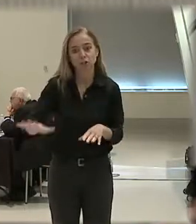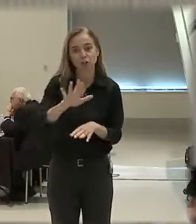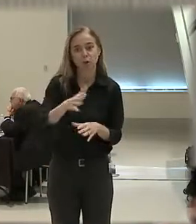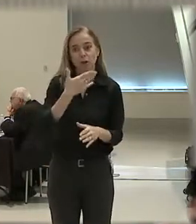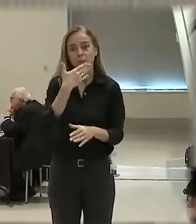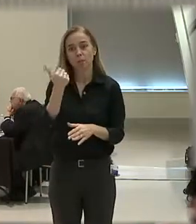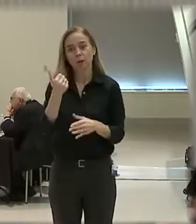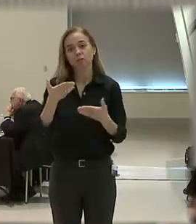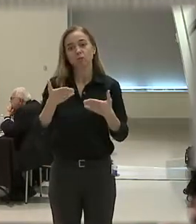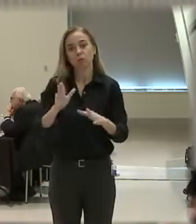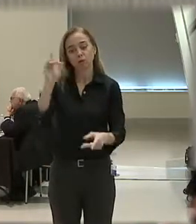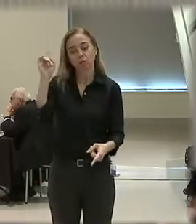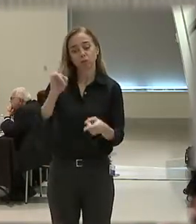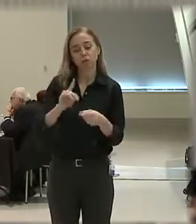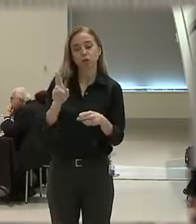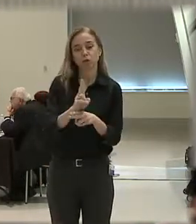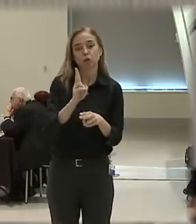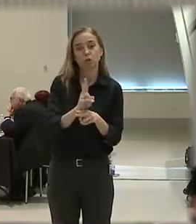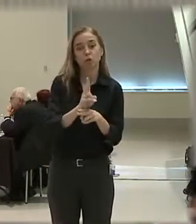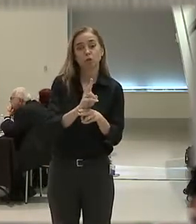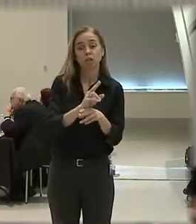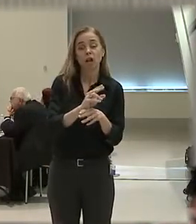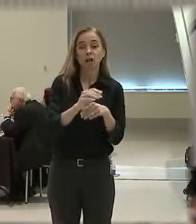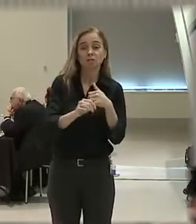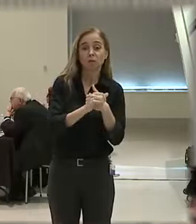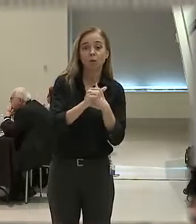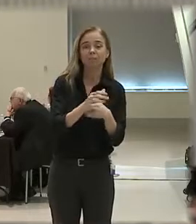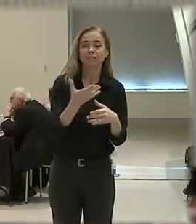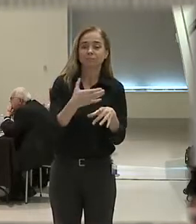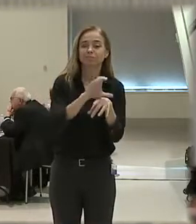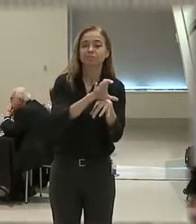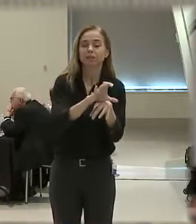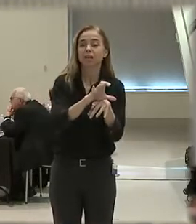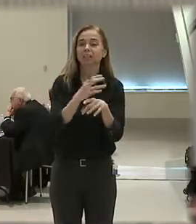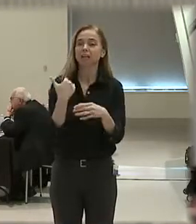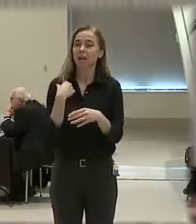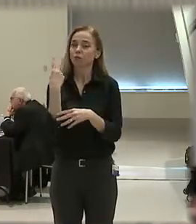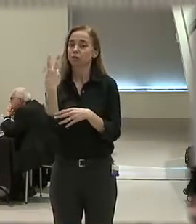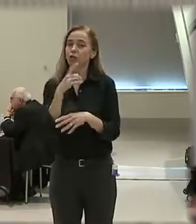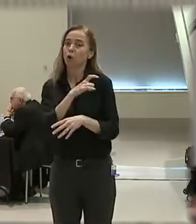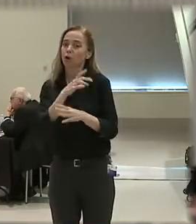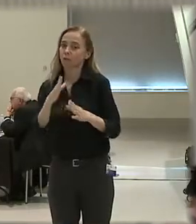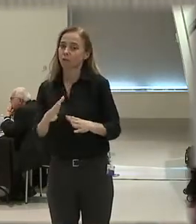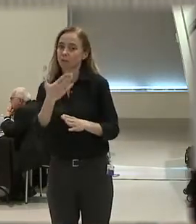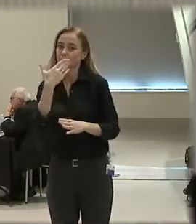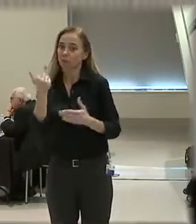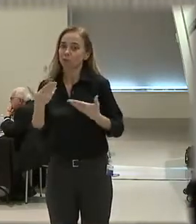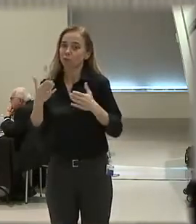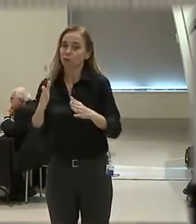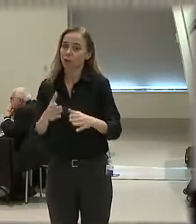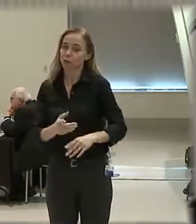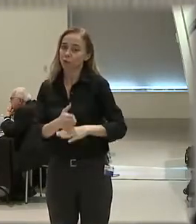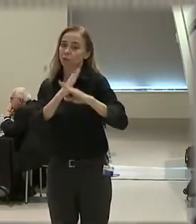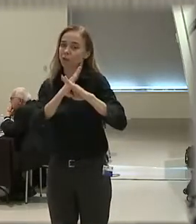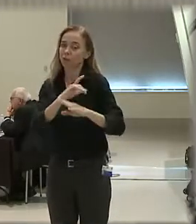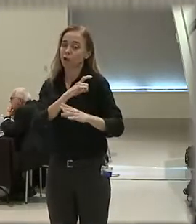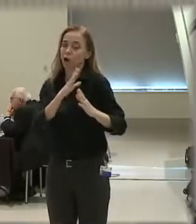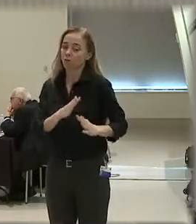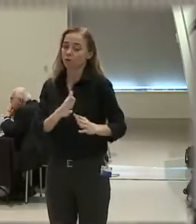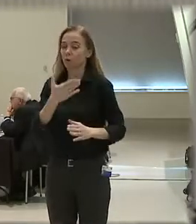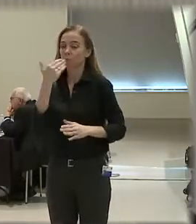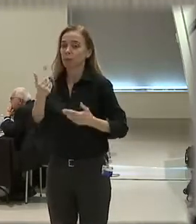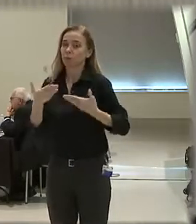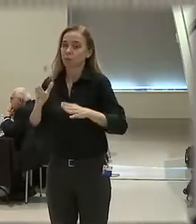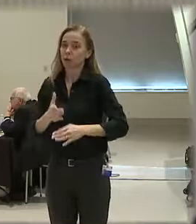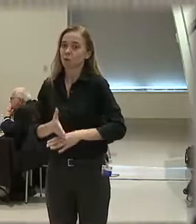reduce uses of force is to have two officers or more there. It is the best way to protect an officer and it is the best way to protect a citizen.